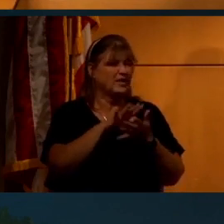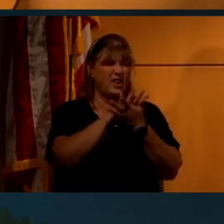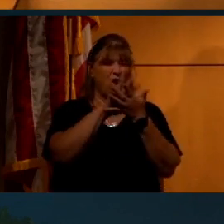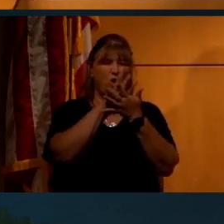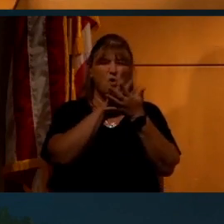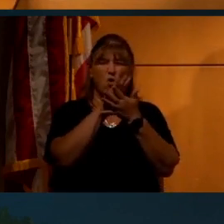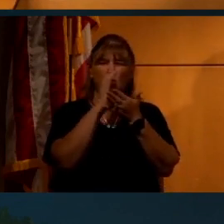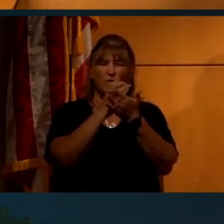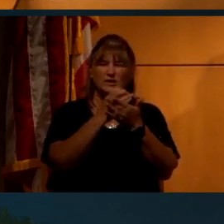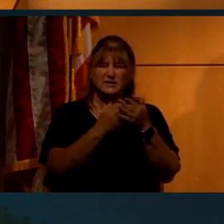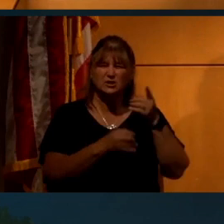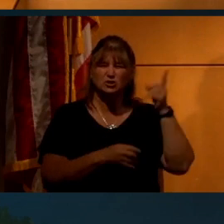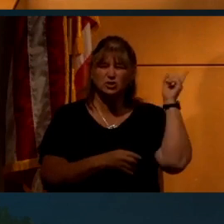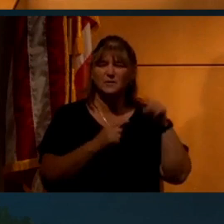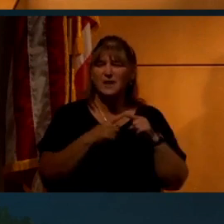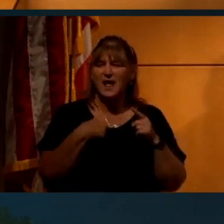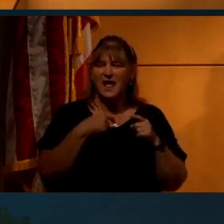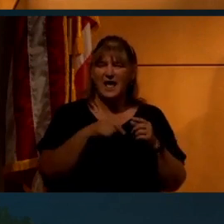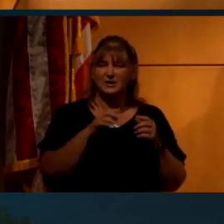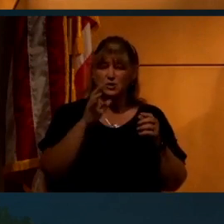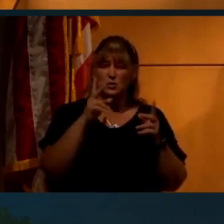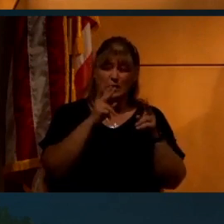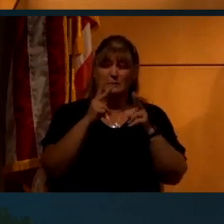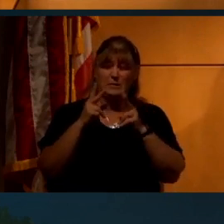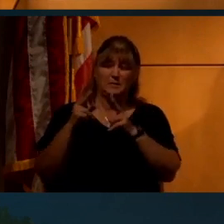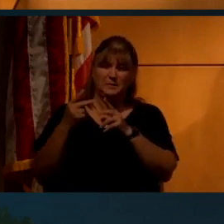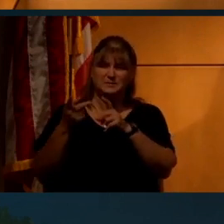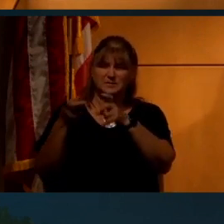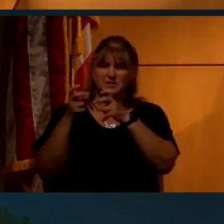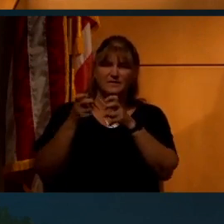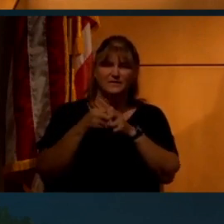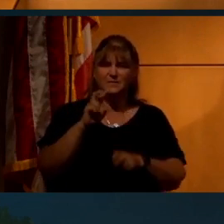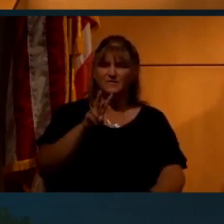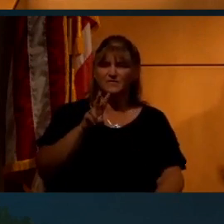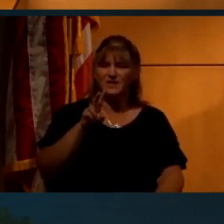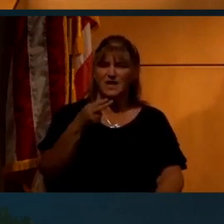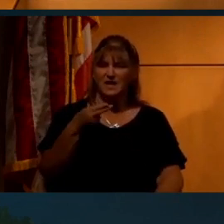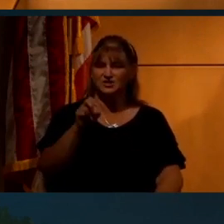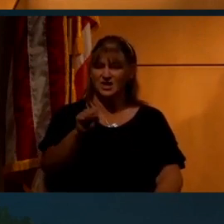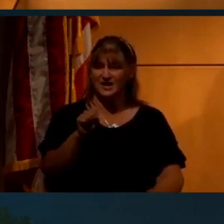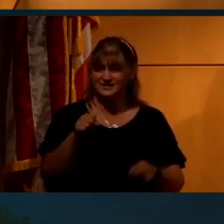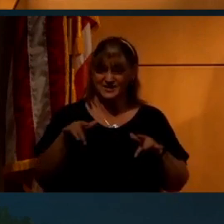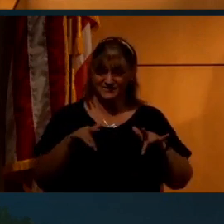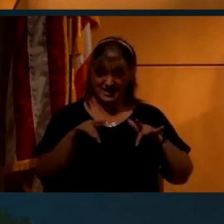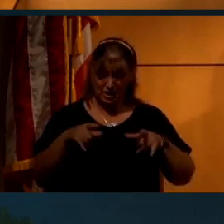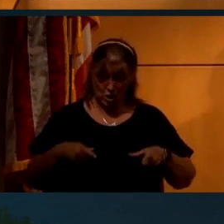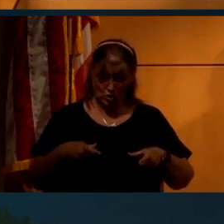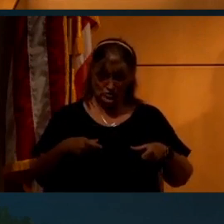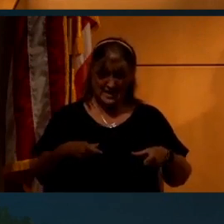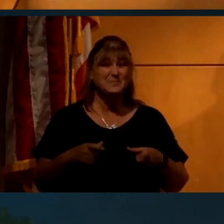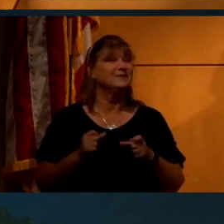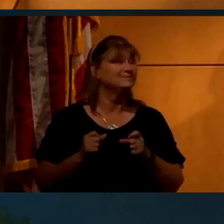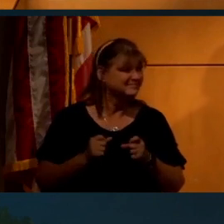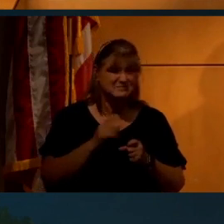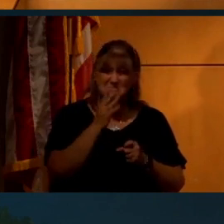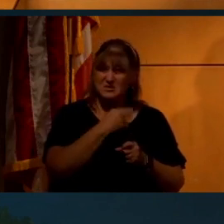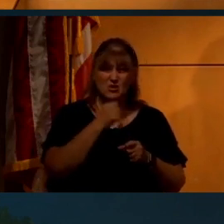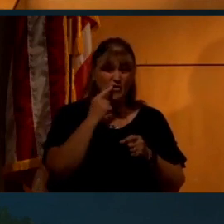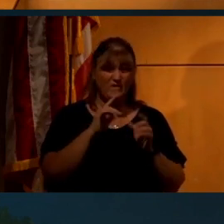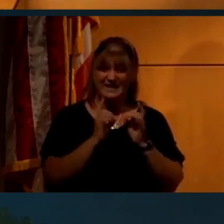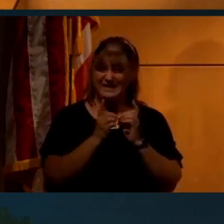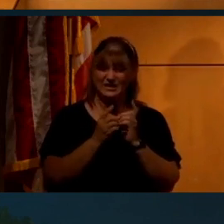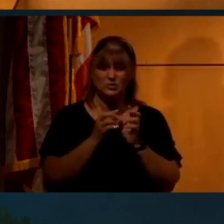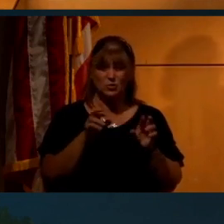but I had to get all of these clips off of a VHS videotape. I could not find any digital